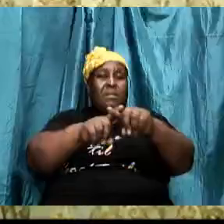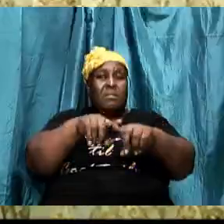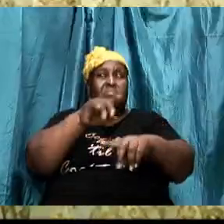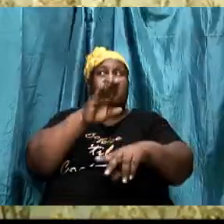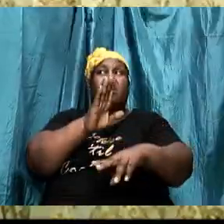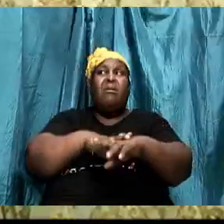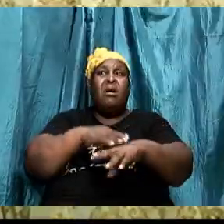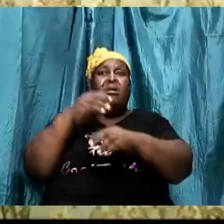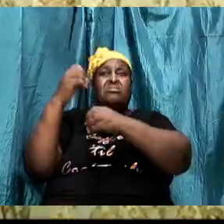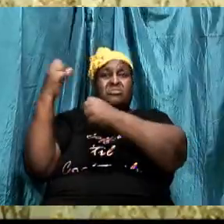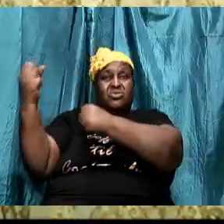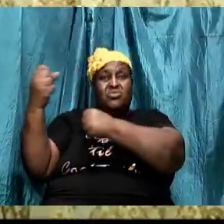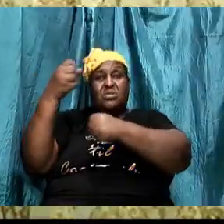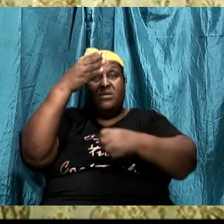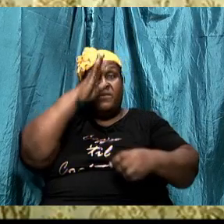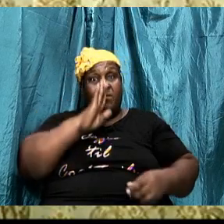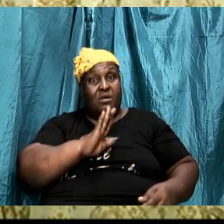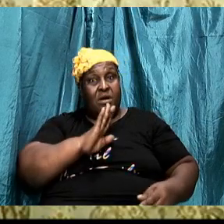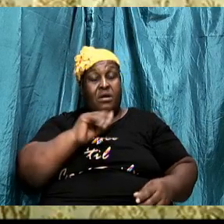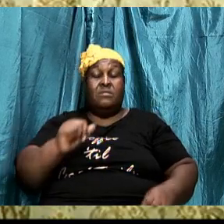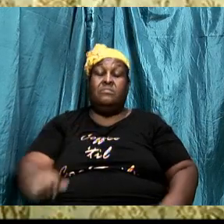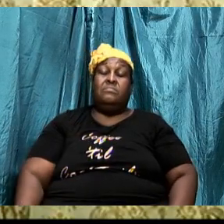So if you're not in the Lord,